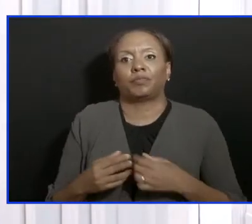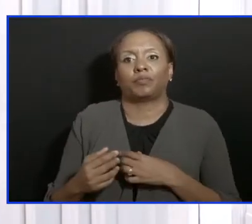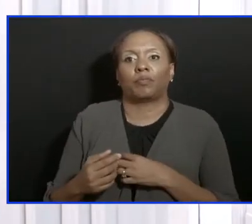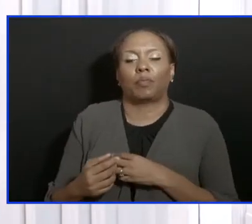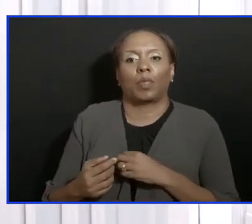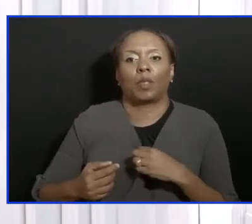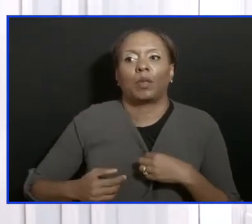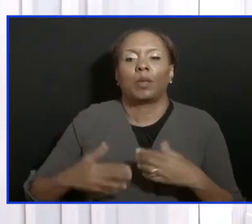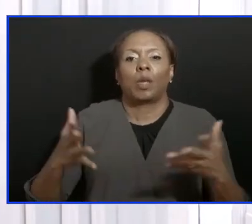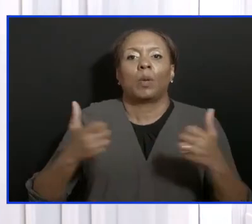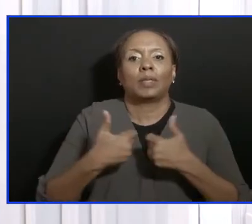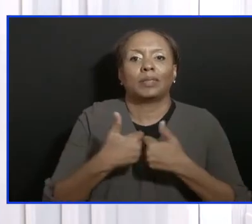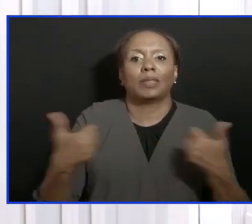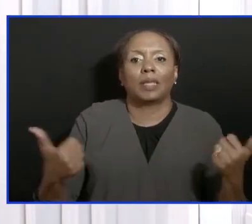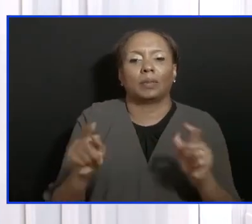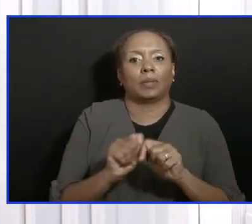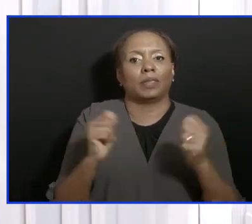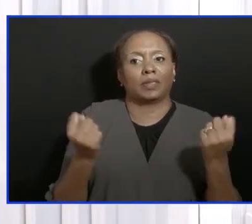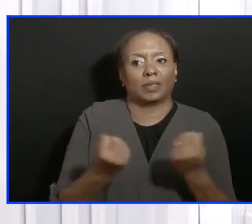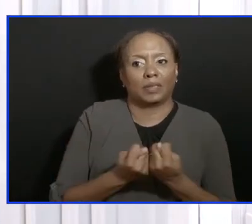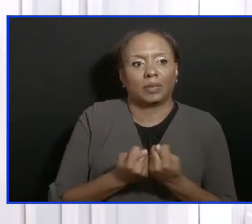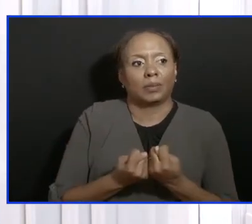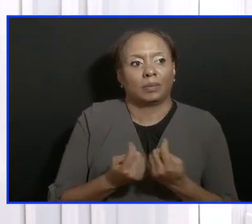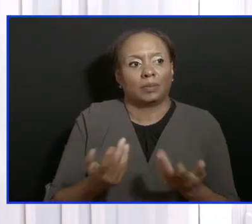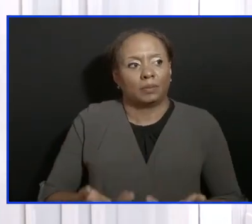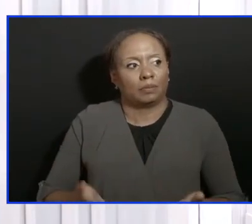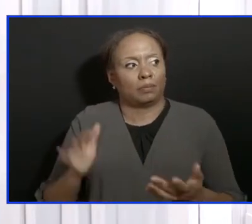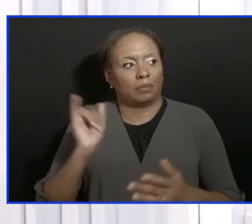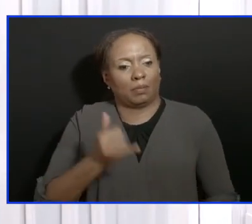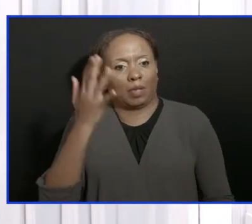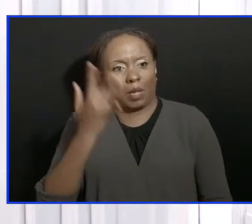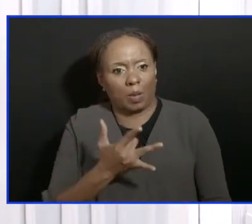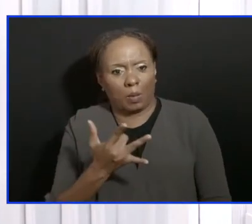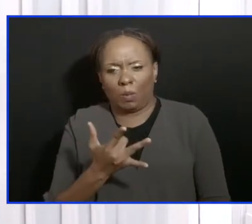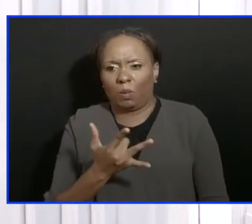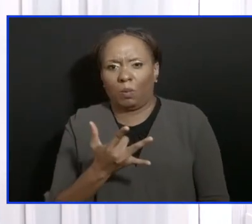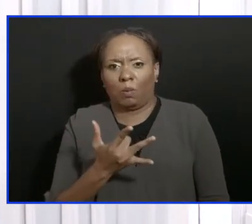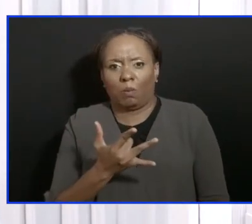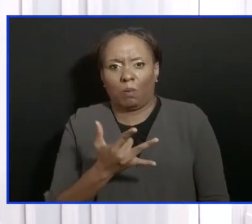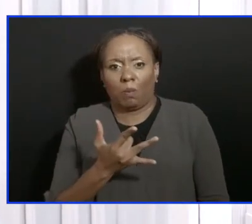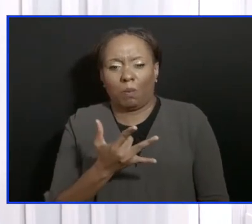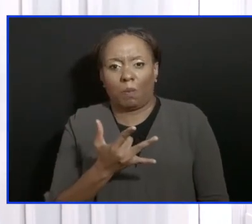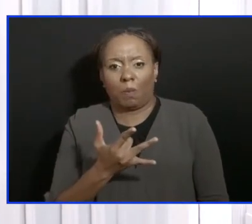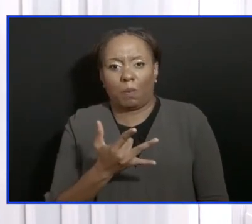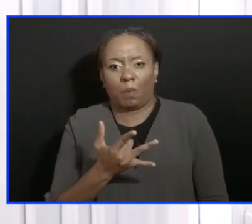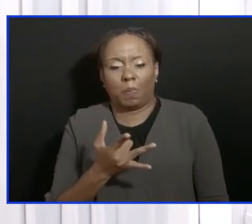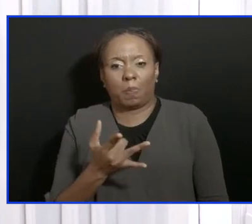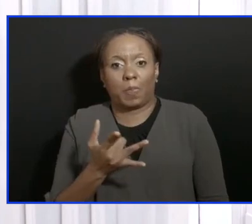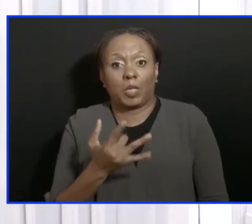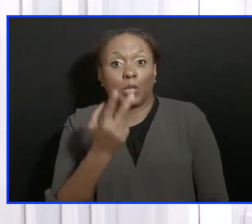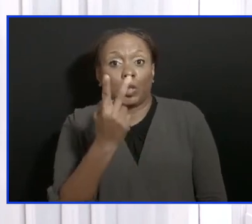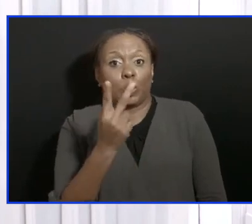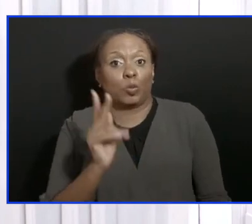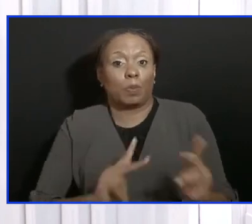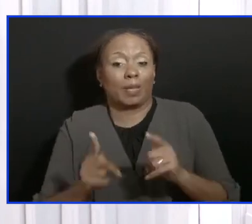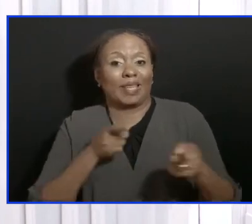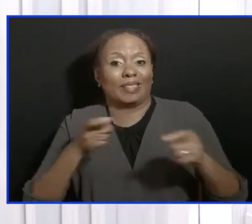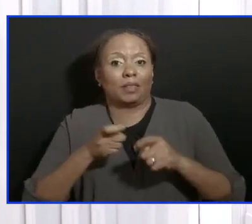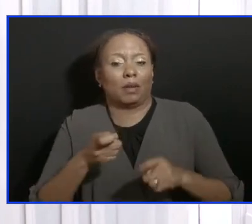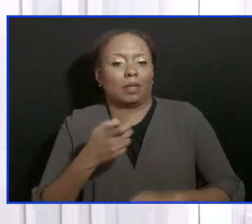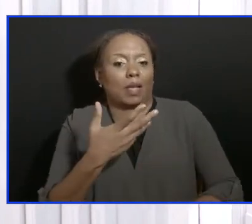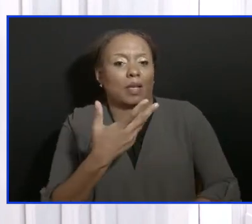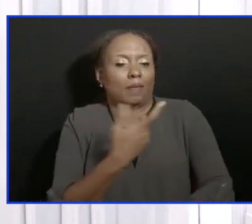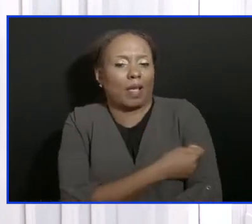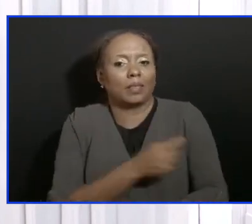team on the vaccinations because of that. And that's why Major Clark and Dr. Ferdinand do that on a parallel track to the others. So the bottom